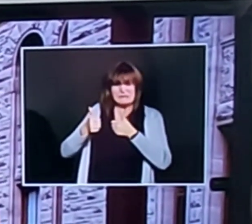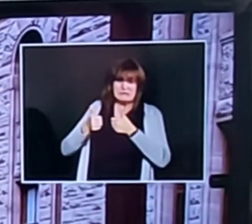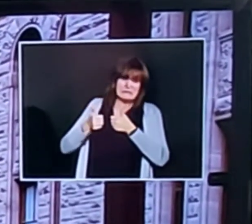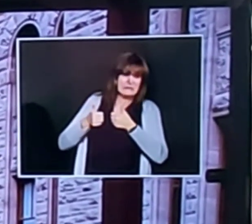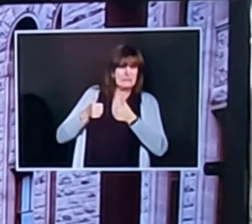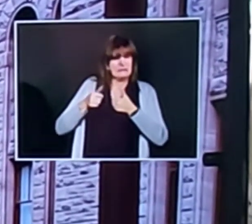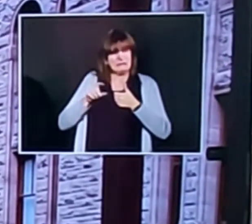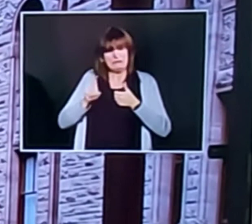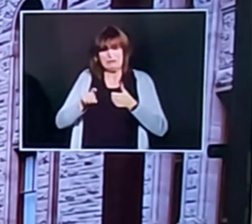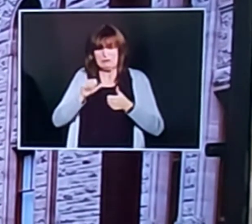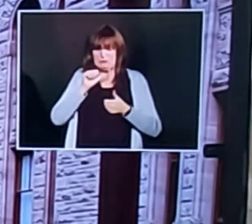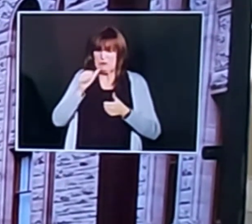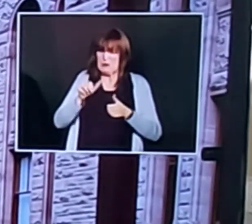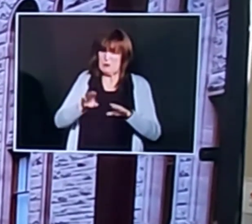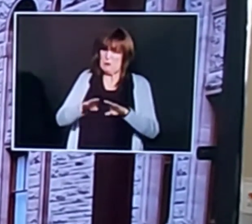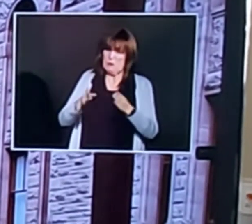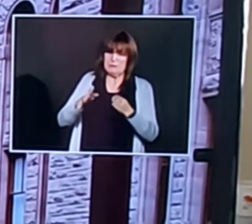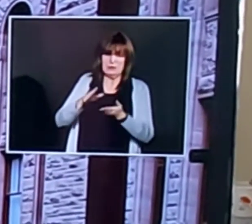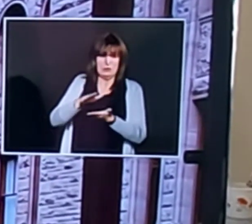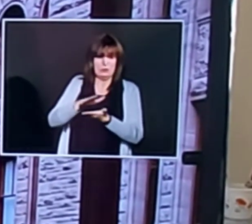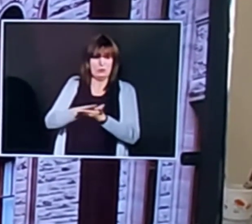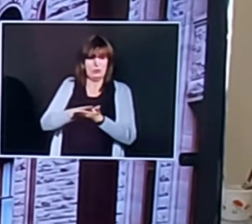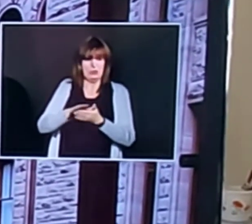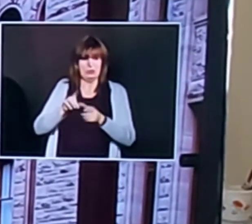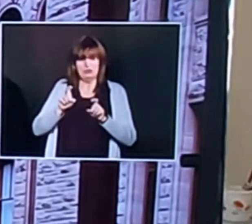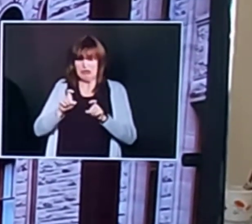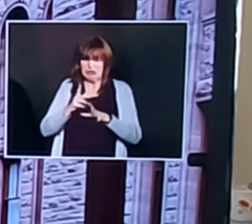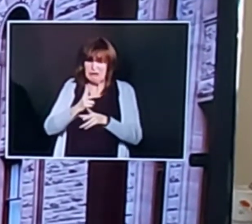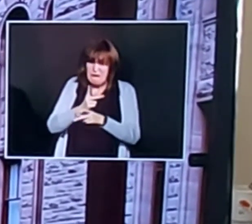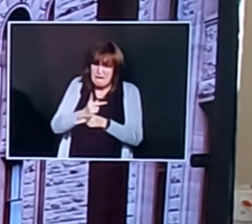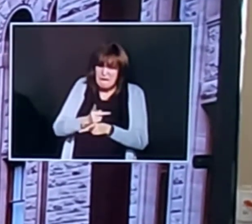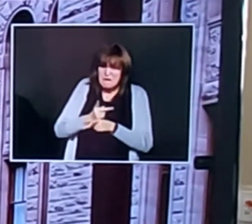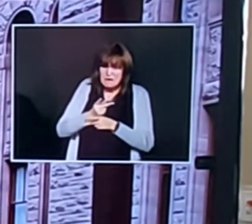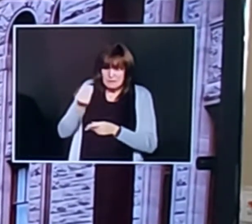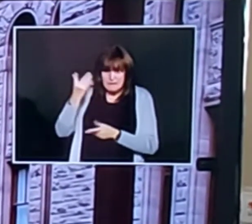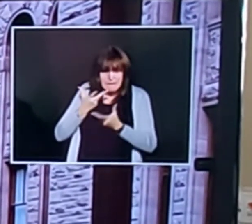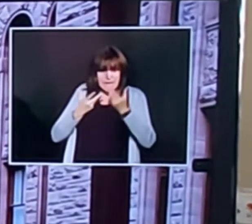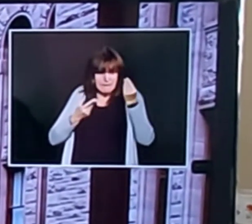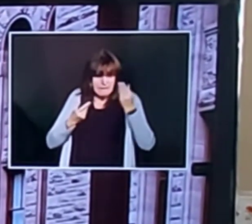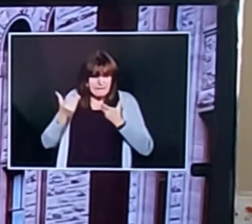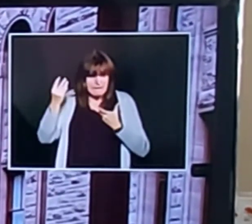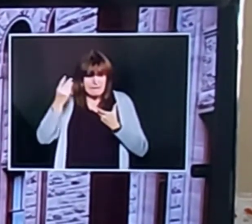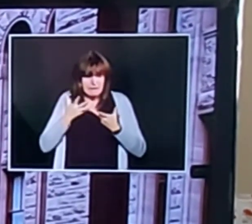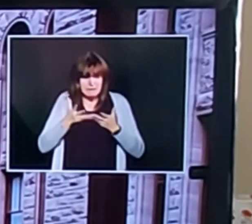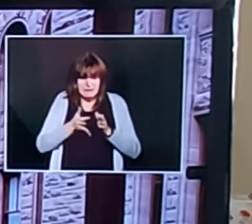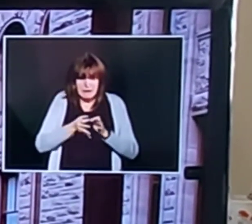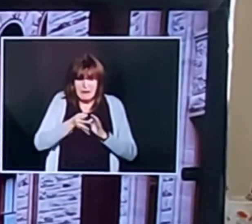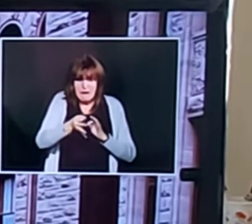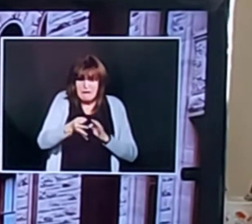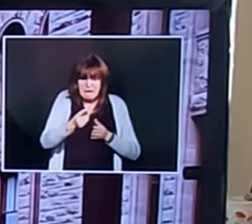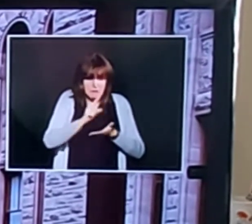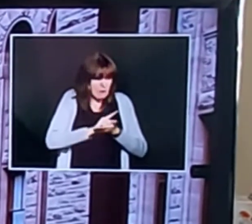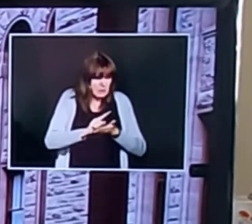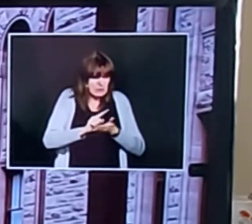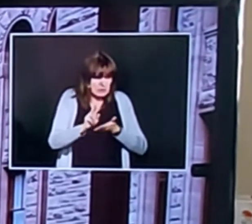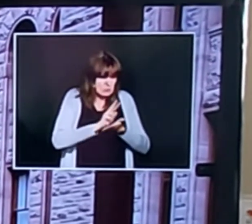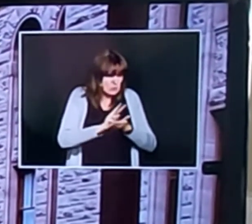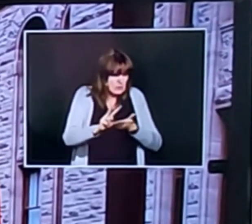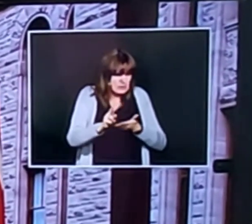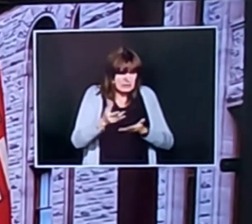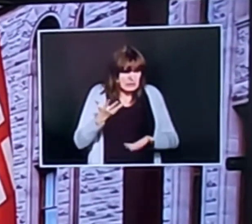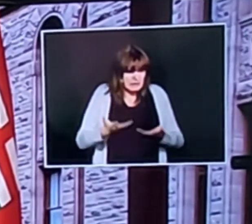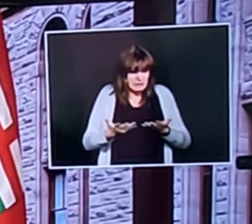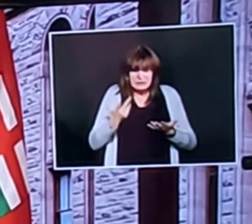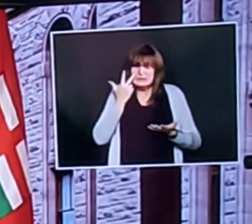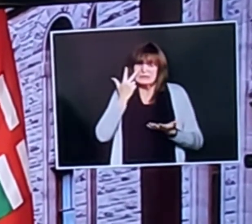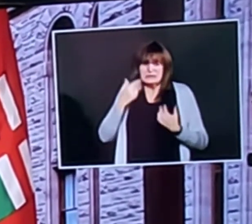this time we should be careful can we defer that for another week or two till we look at the data and can we put other things in place